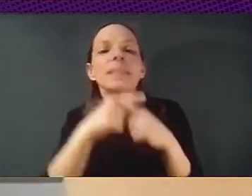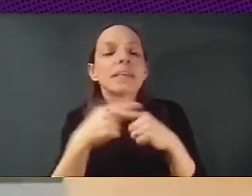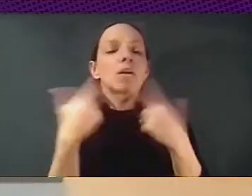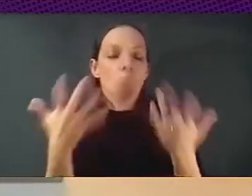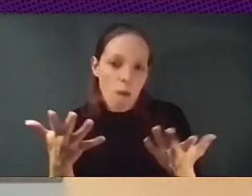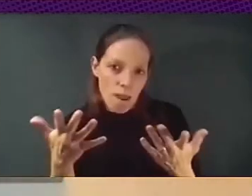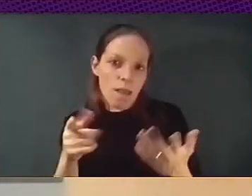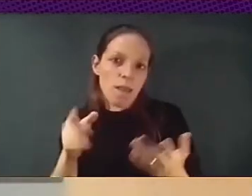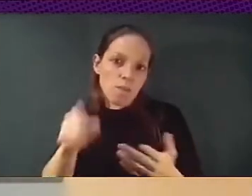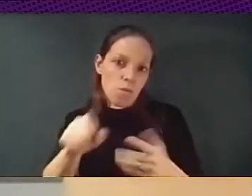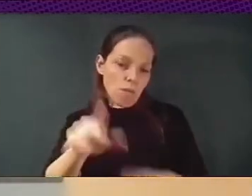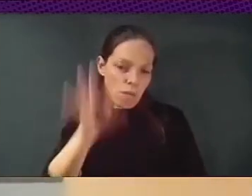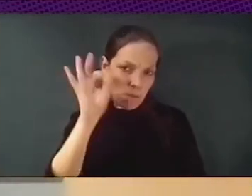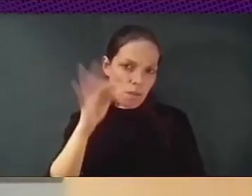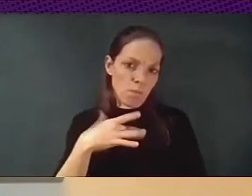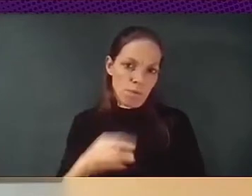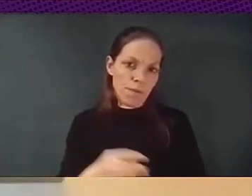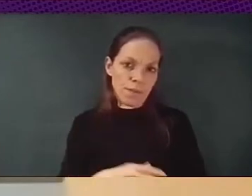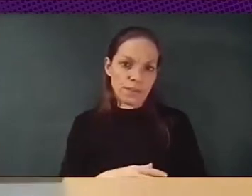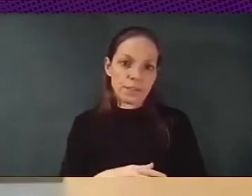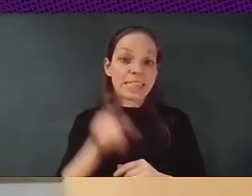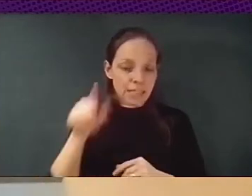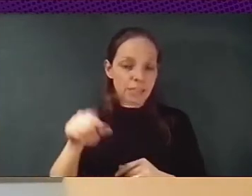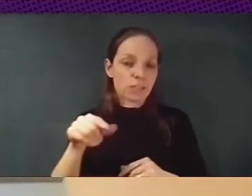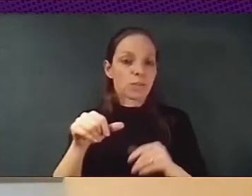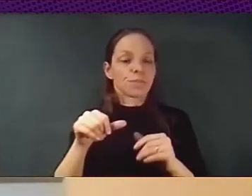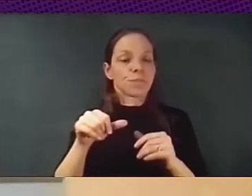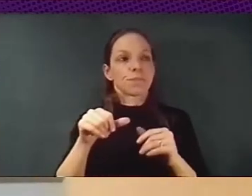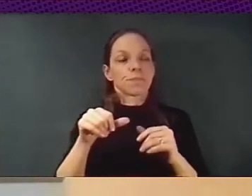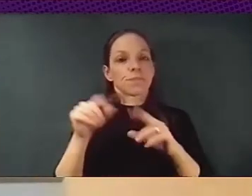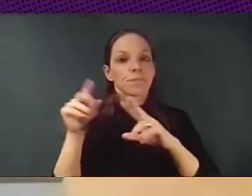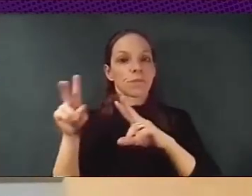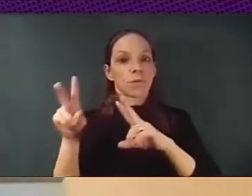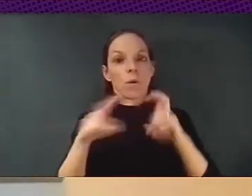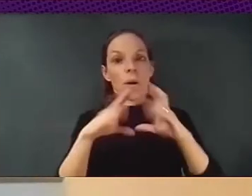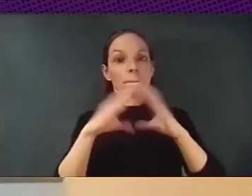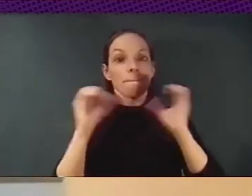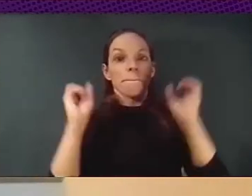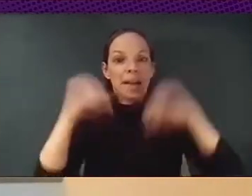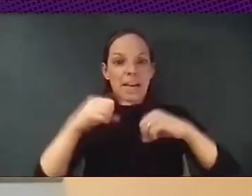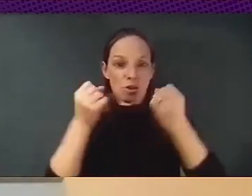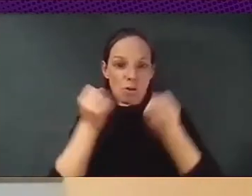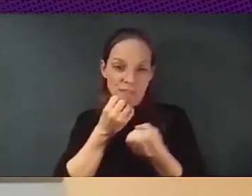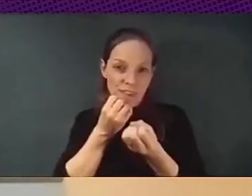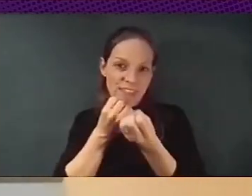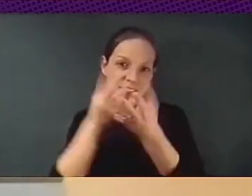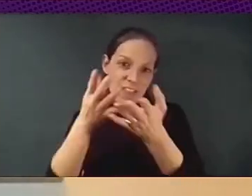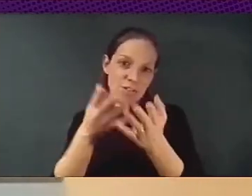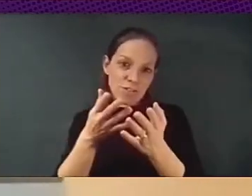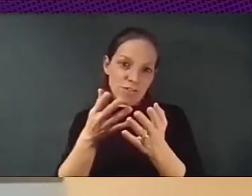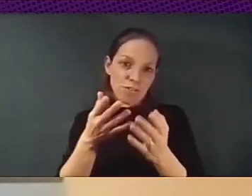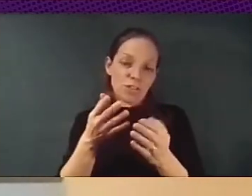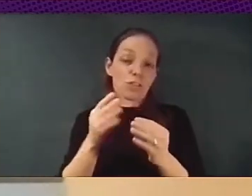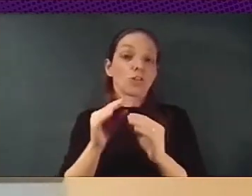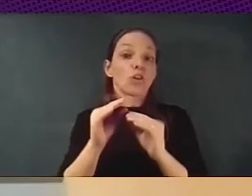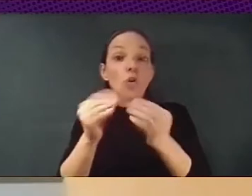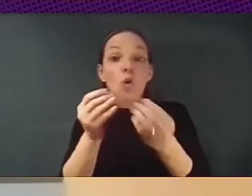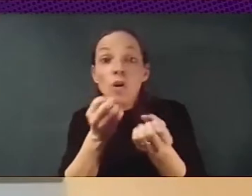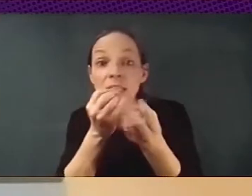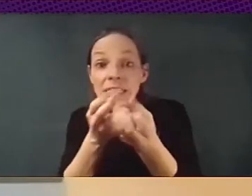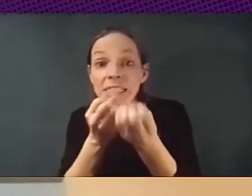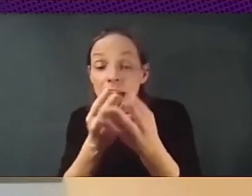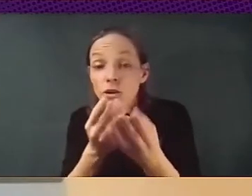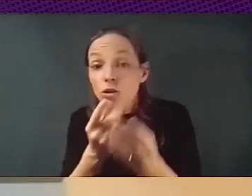new citizen's pact on data, where we give back the value to the people. So we create